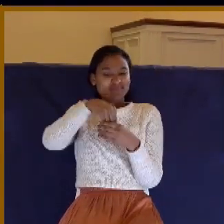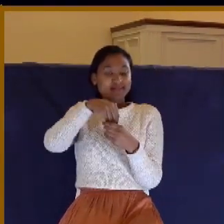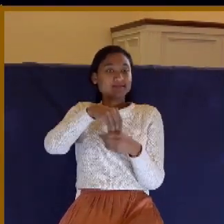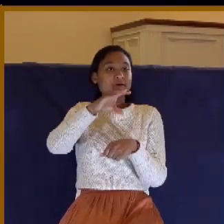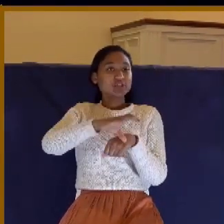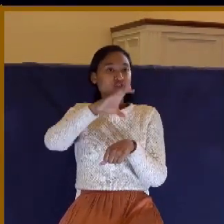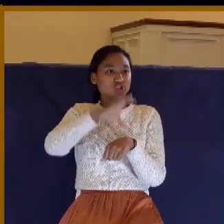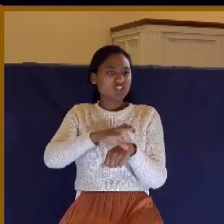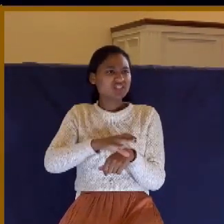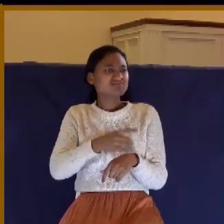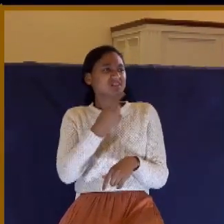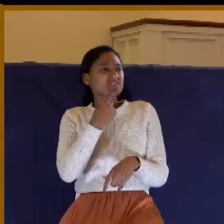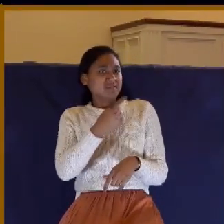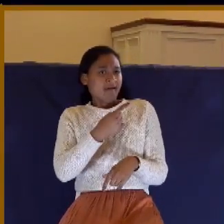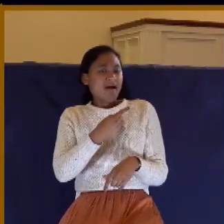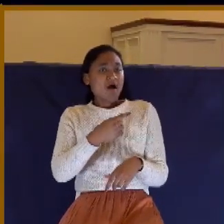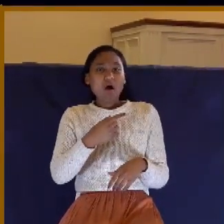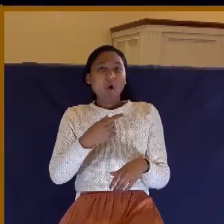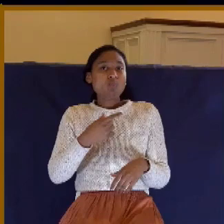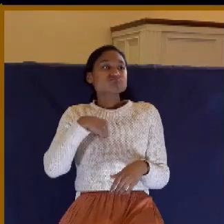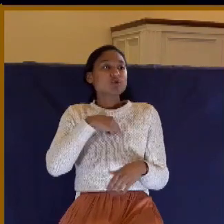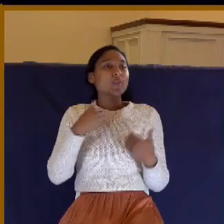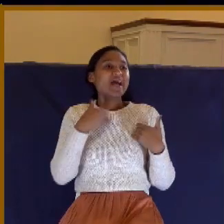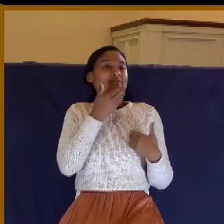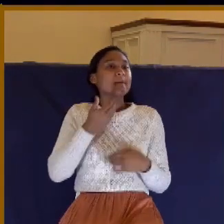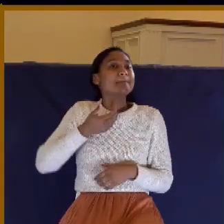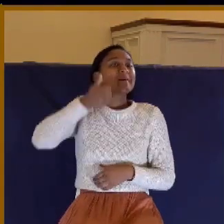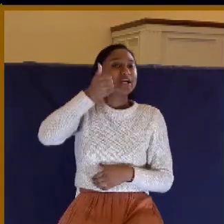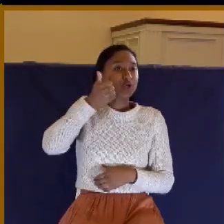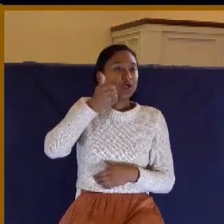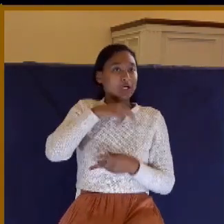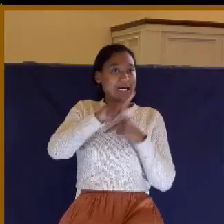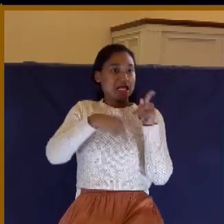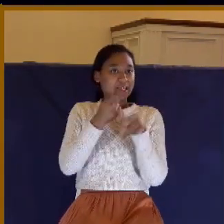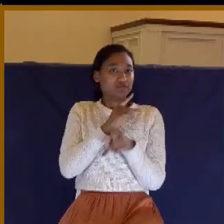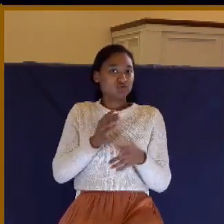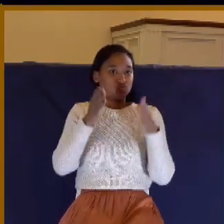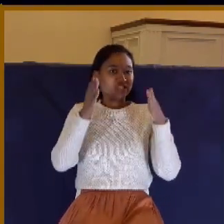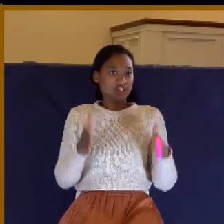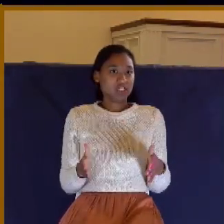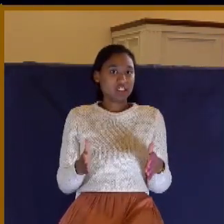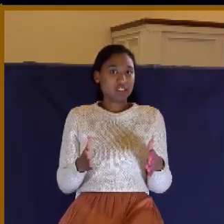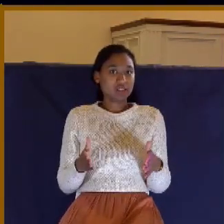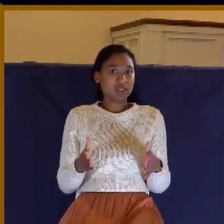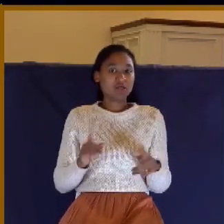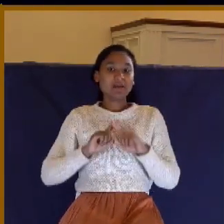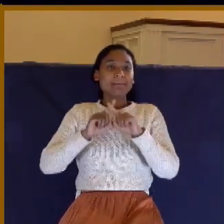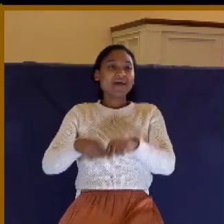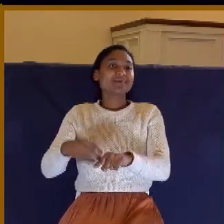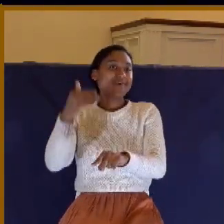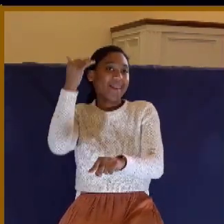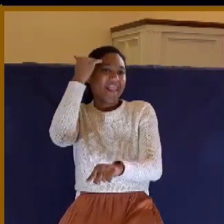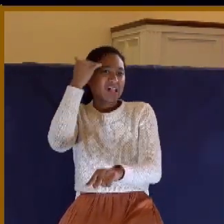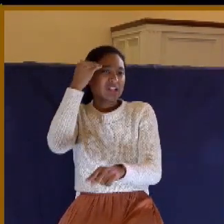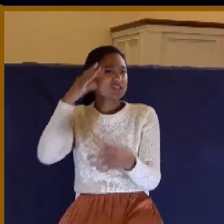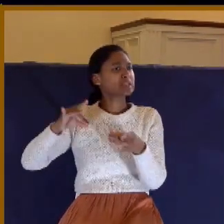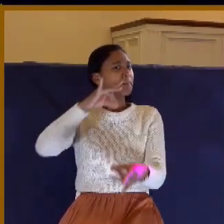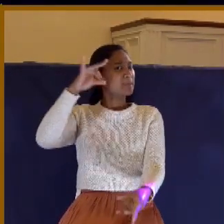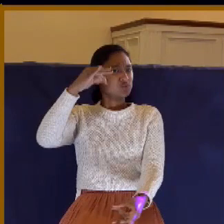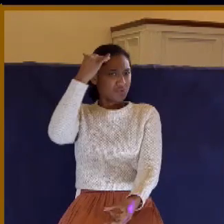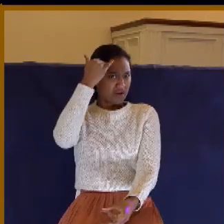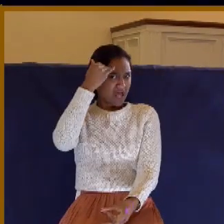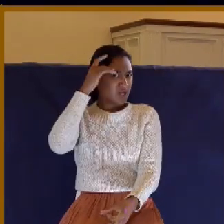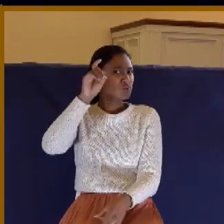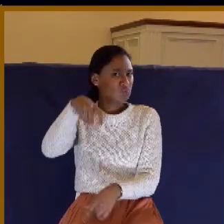said that they had a new, improved version of Christianity that was based on knowledge, real spiritual knowledge